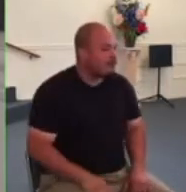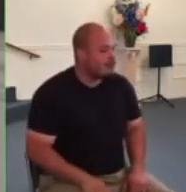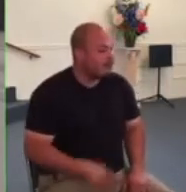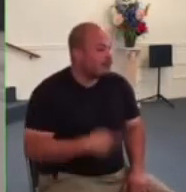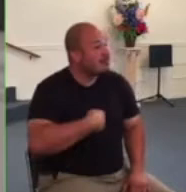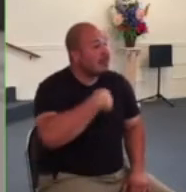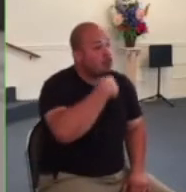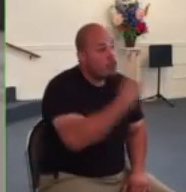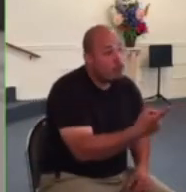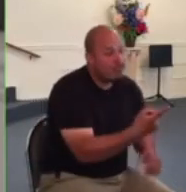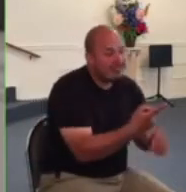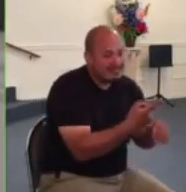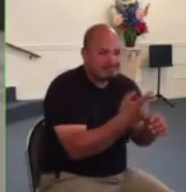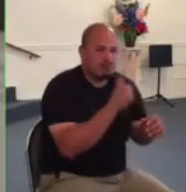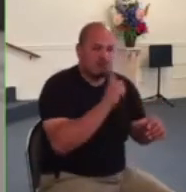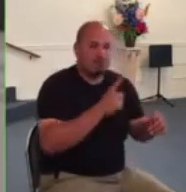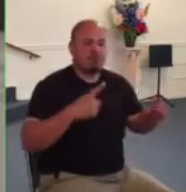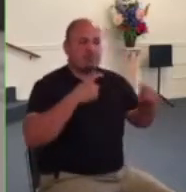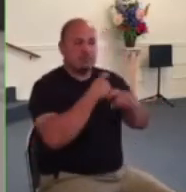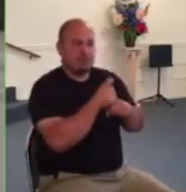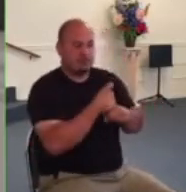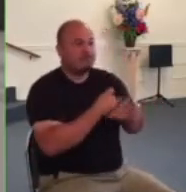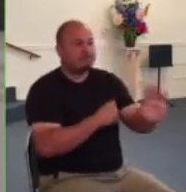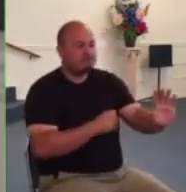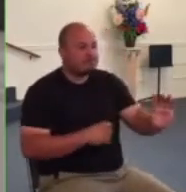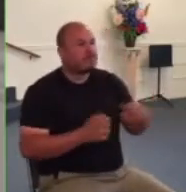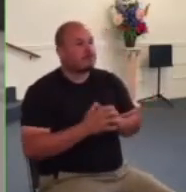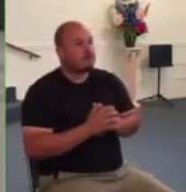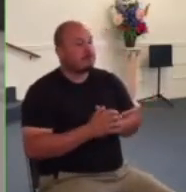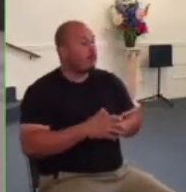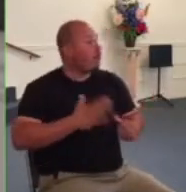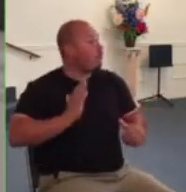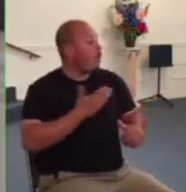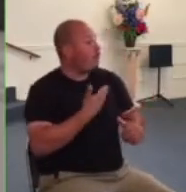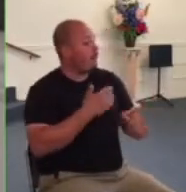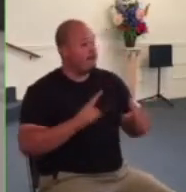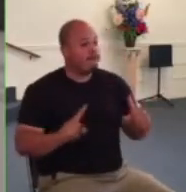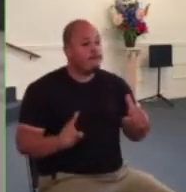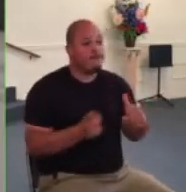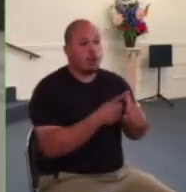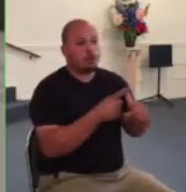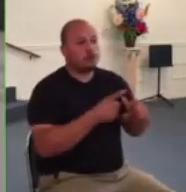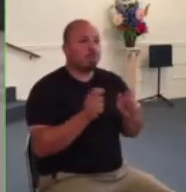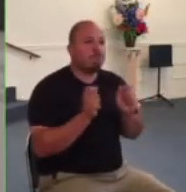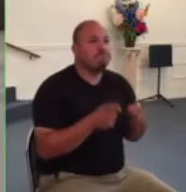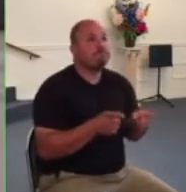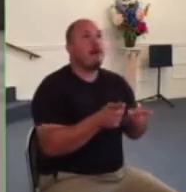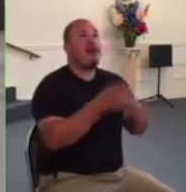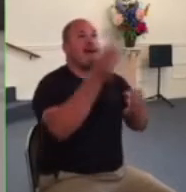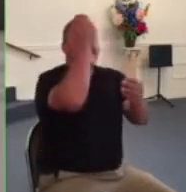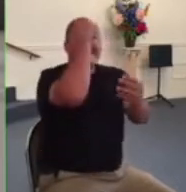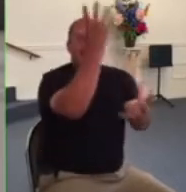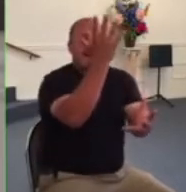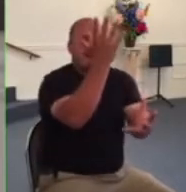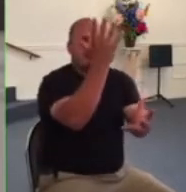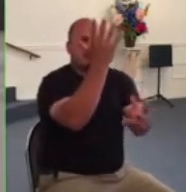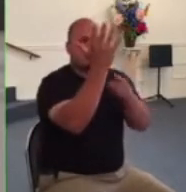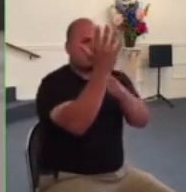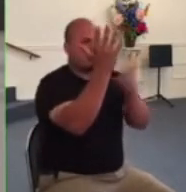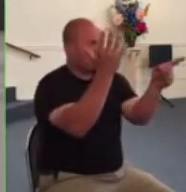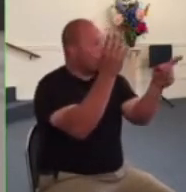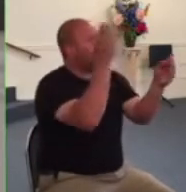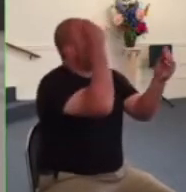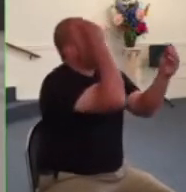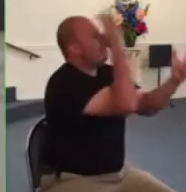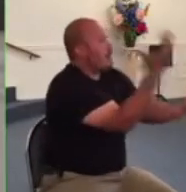right even when our first impulse is to submit to the will of god our master by submitting to the authorities over us there